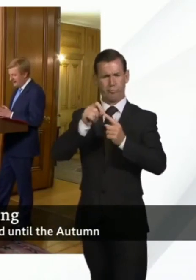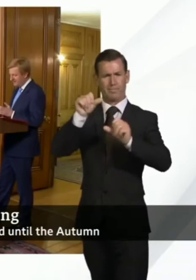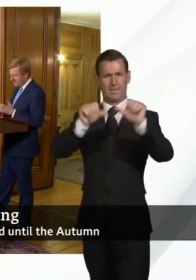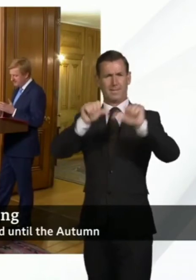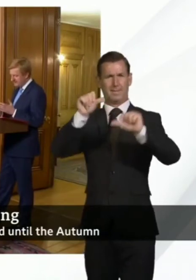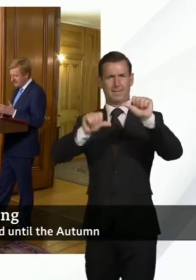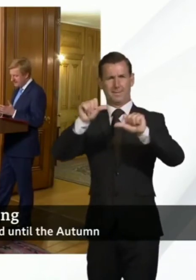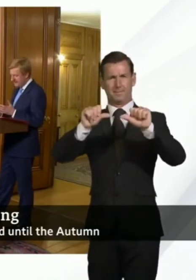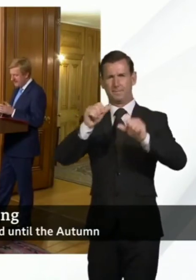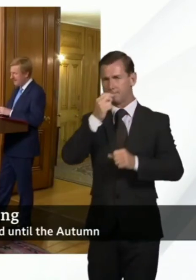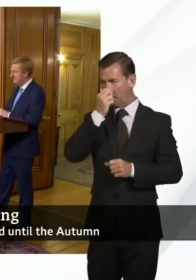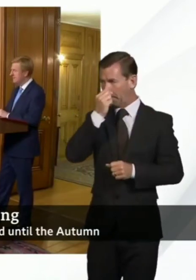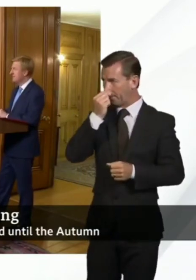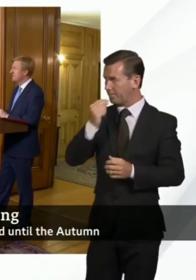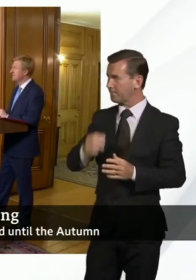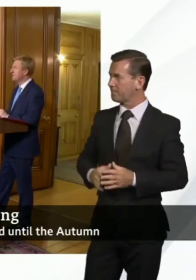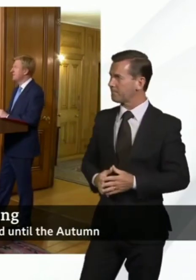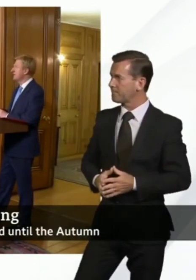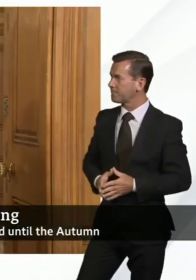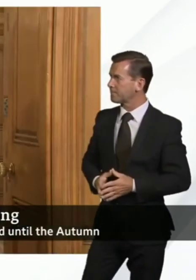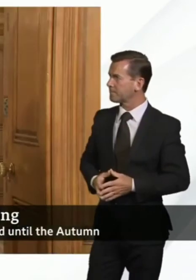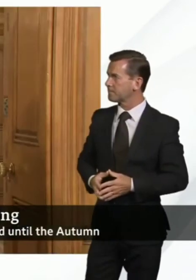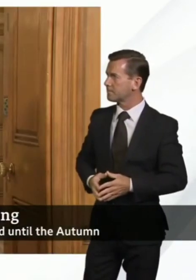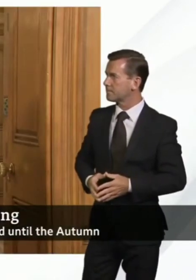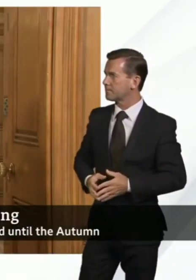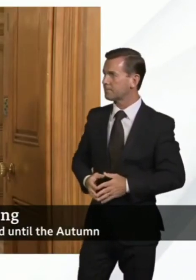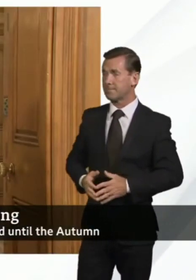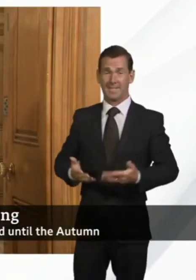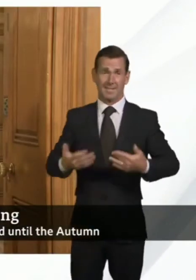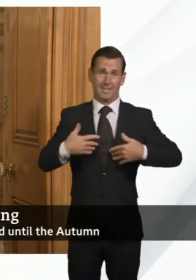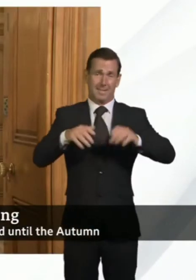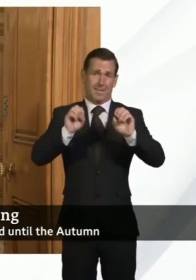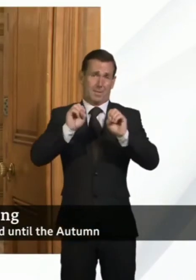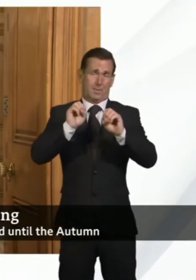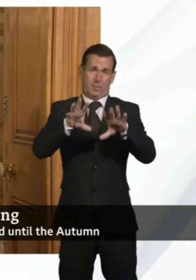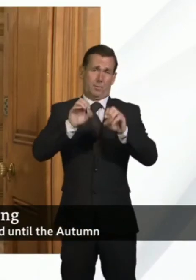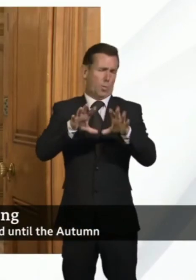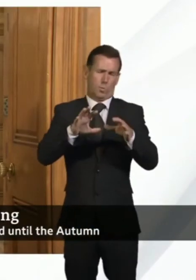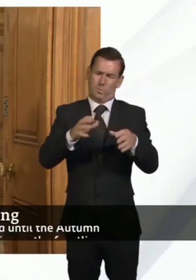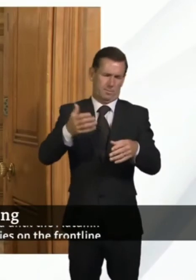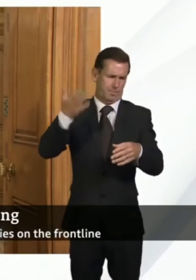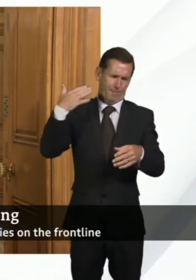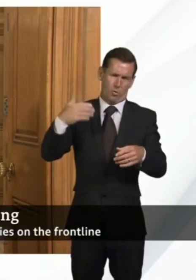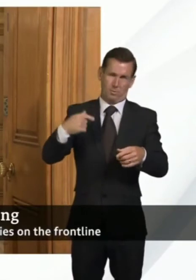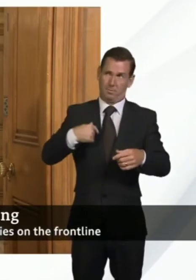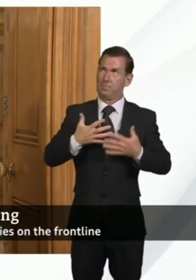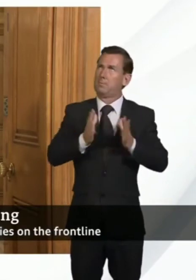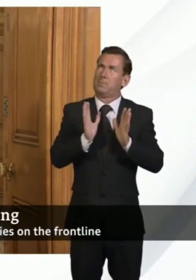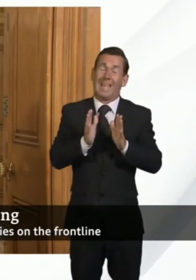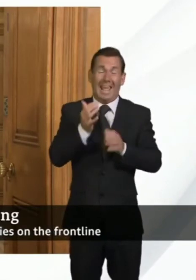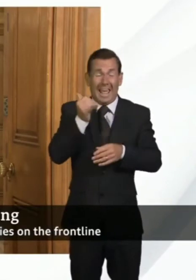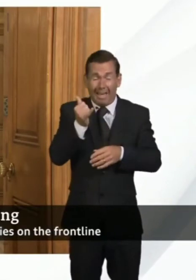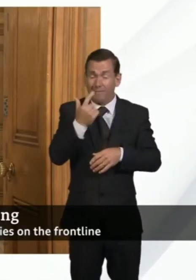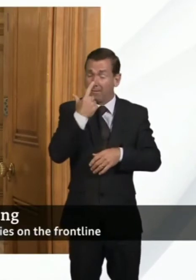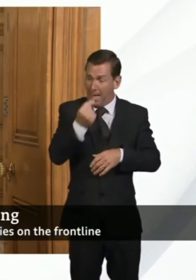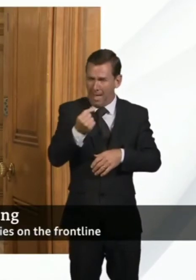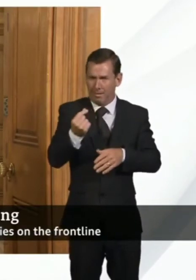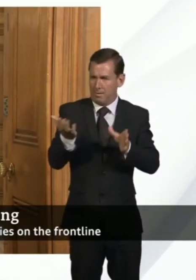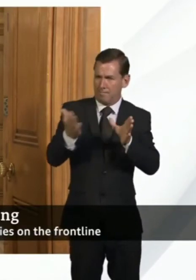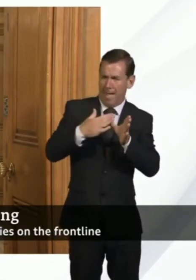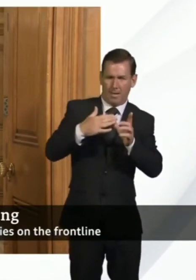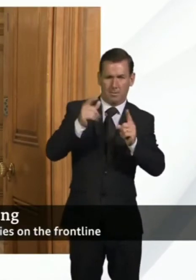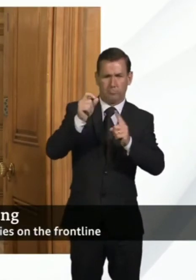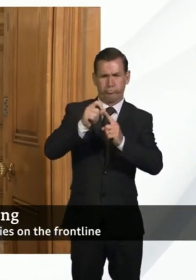as I said several times before I'm really keen that if we can get the Premier League back behind closed doors